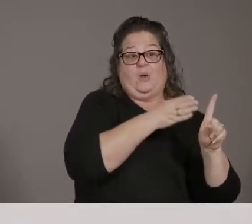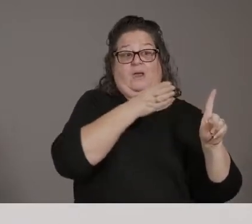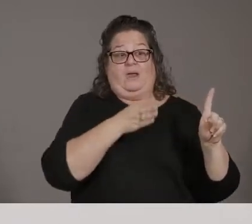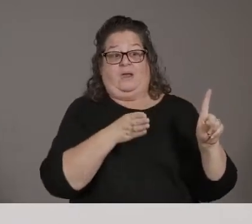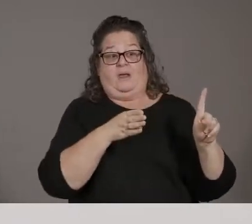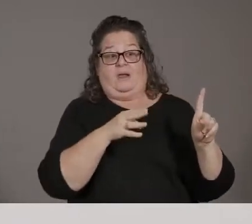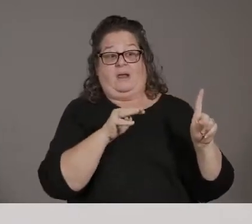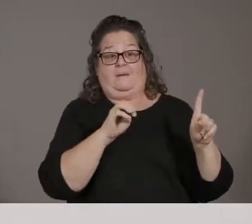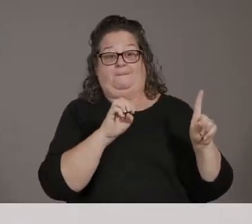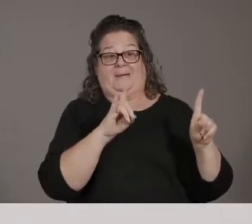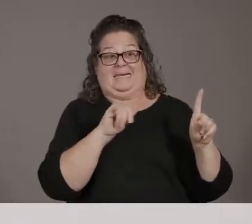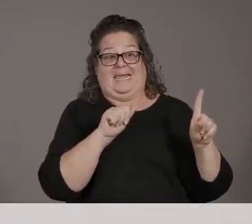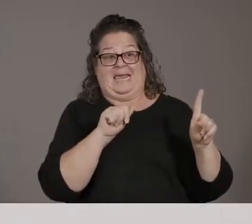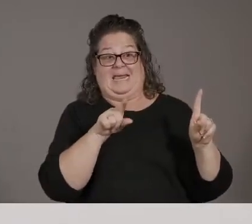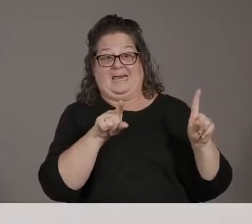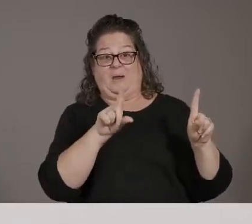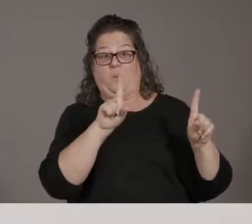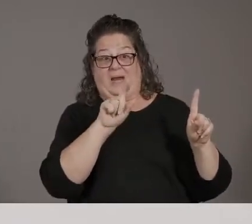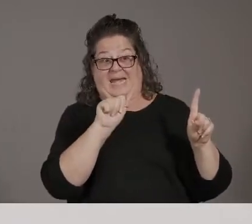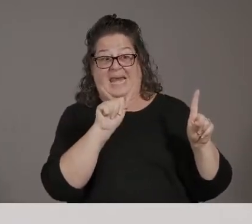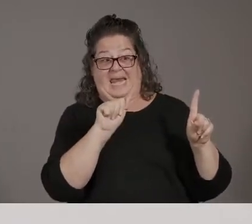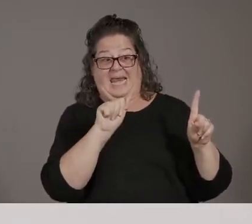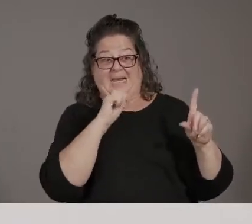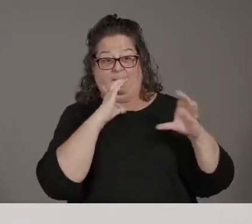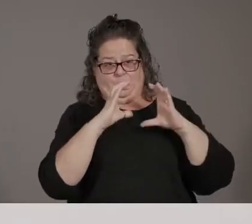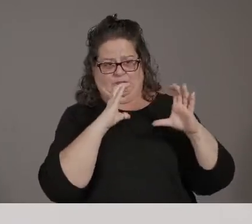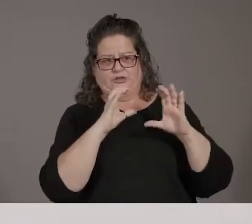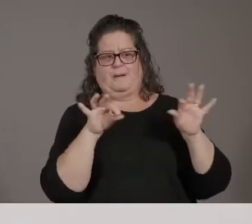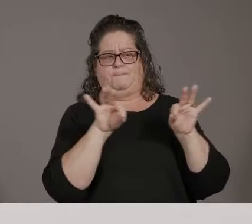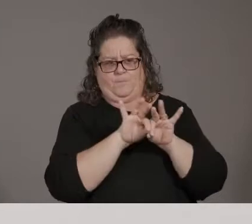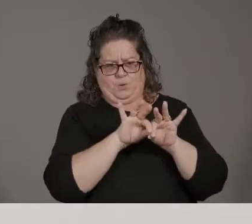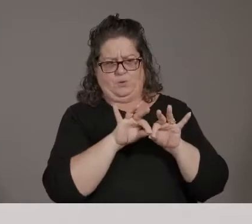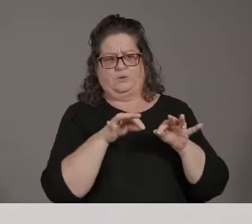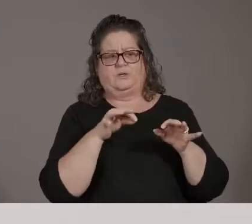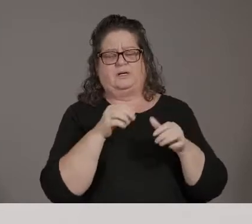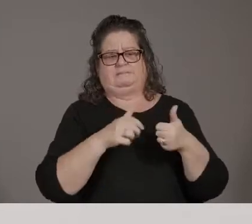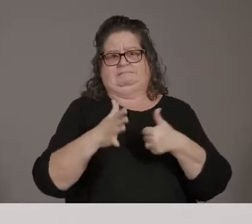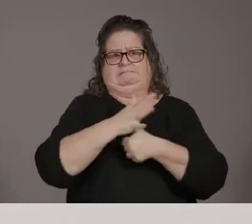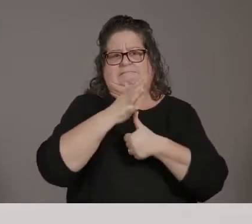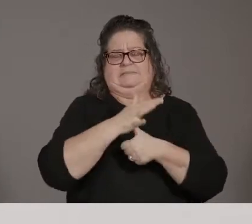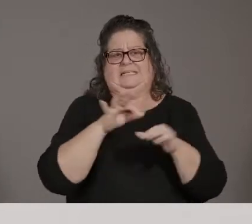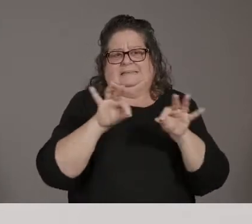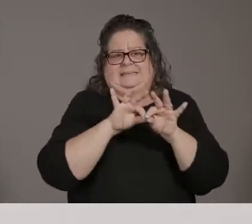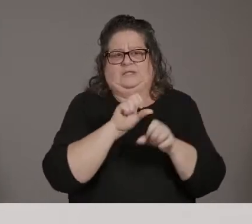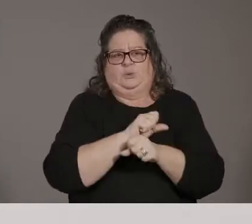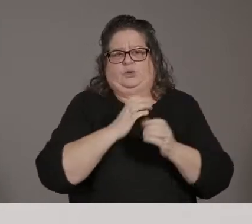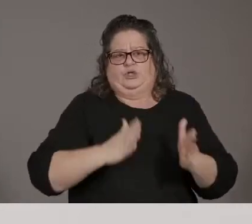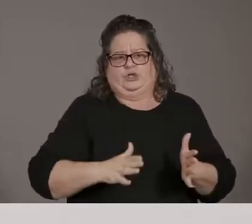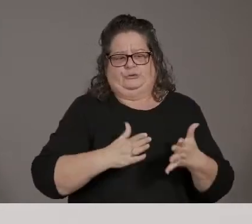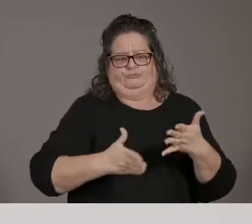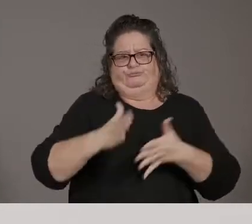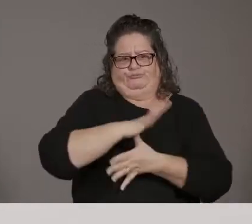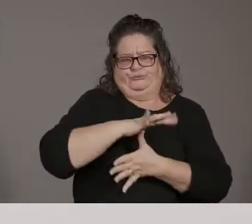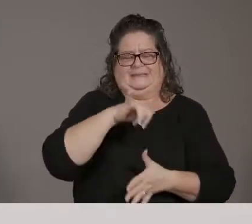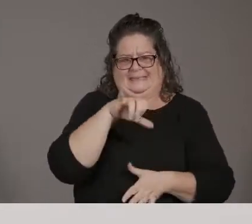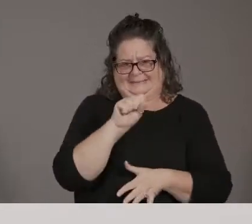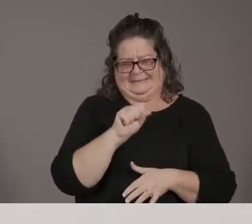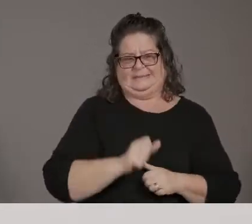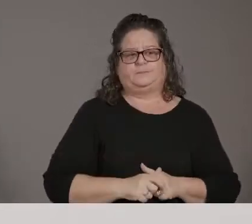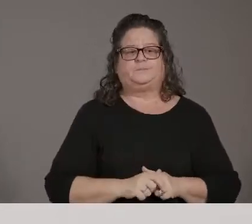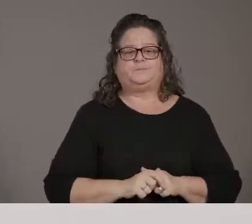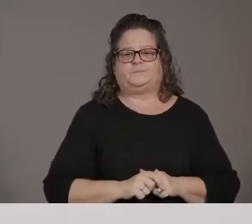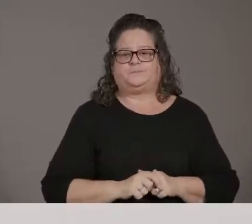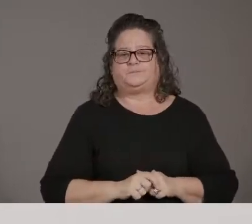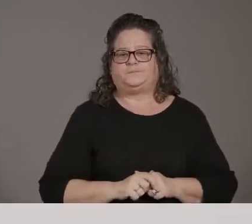uh, essential service and, and would be prioritized as well. Okay. wait, wait. You just said something.